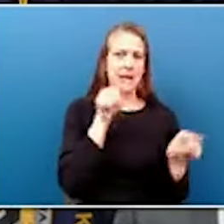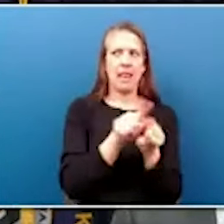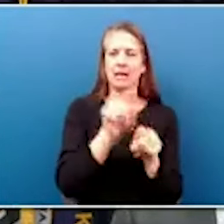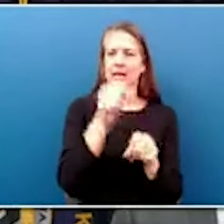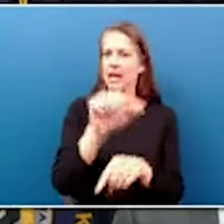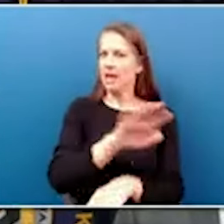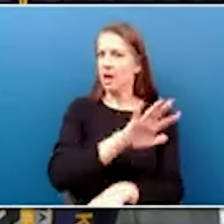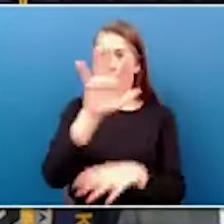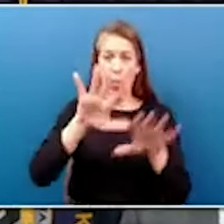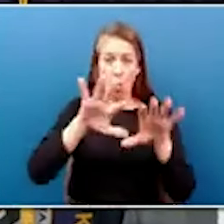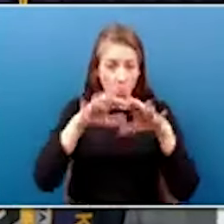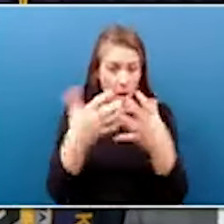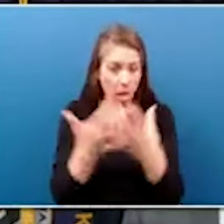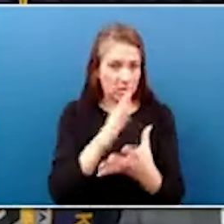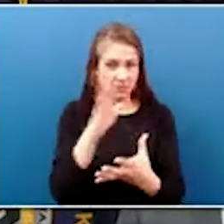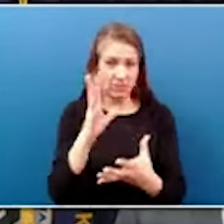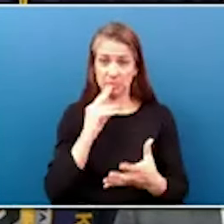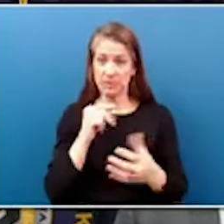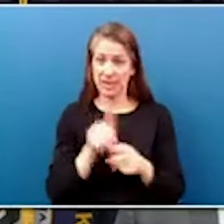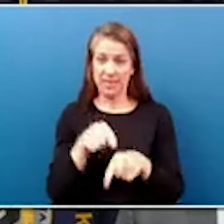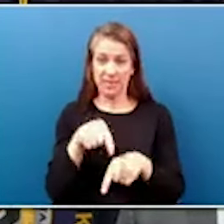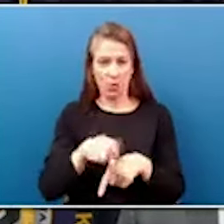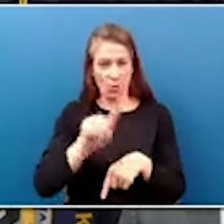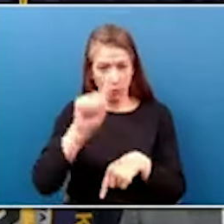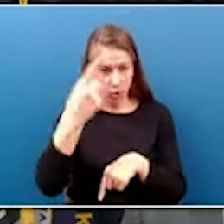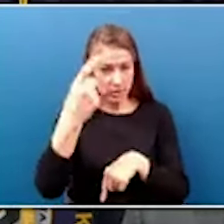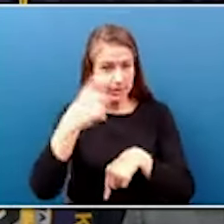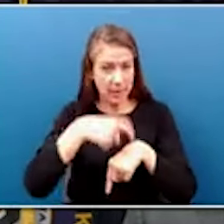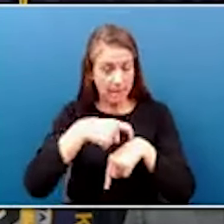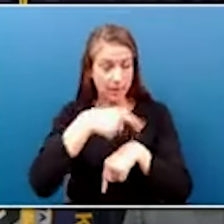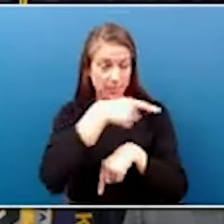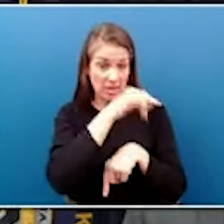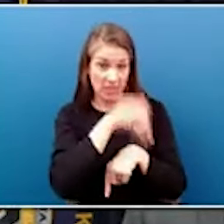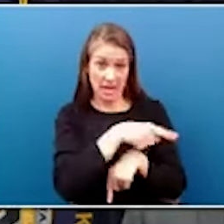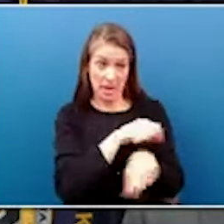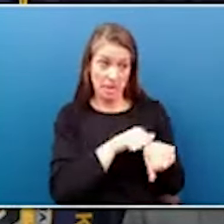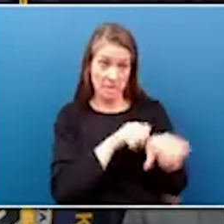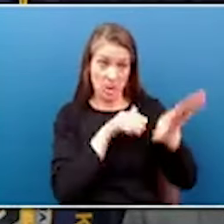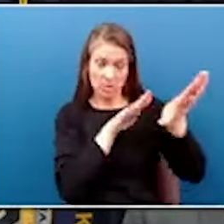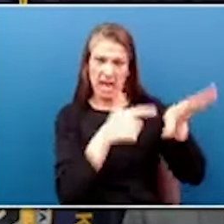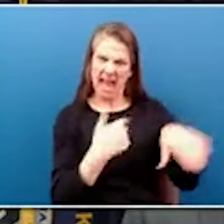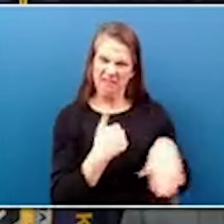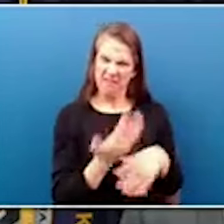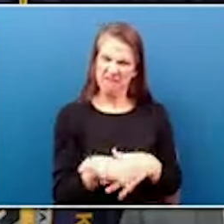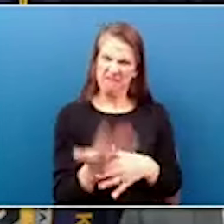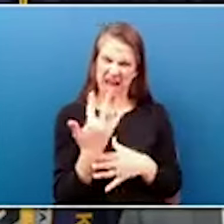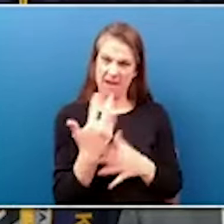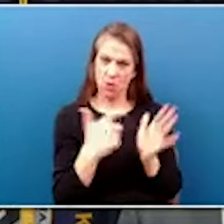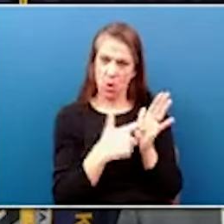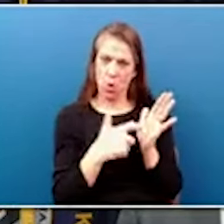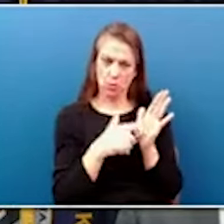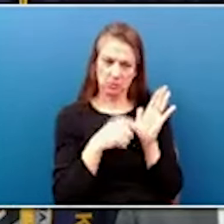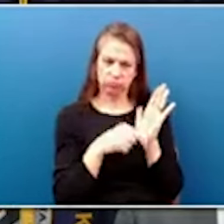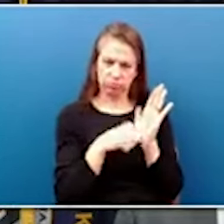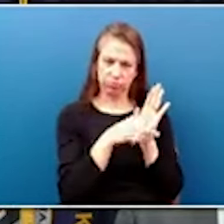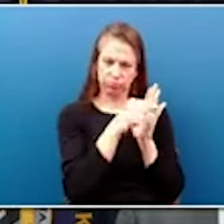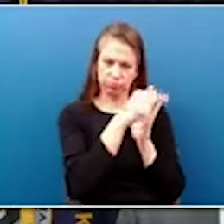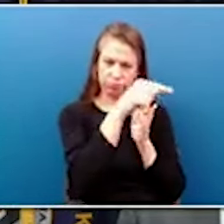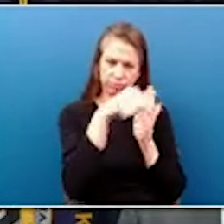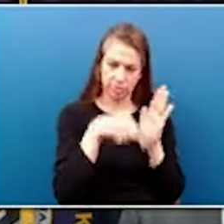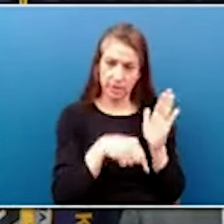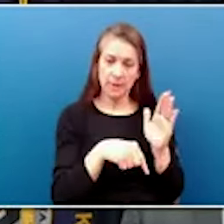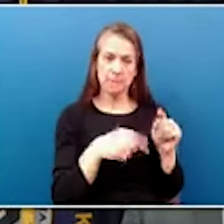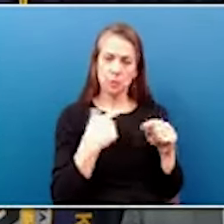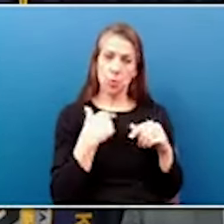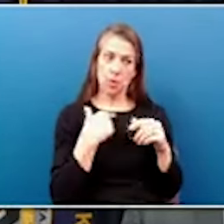the world. This is a mountain that has on it five different coal seams and countless mines. We're building on the top of that